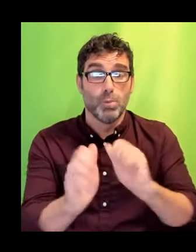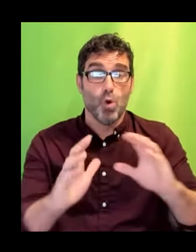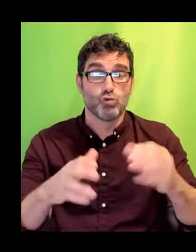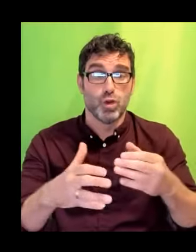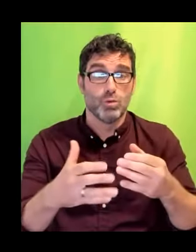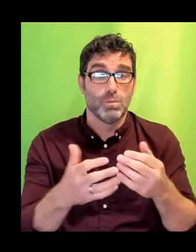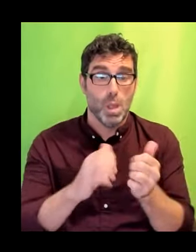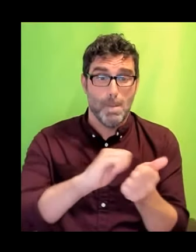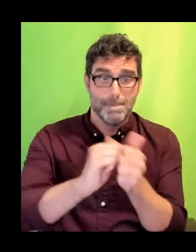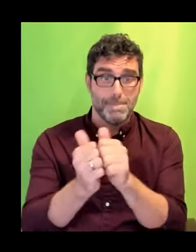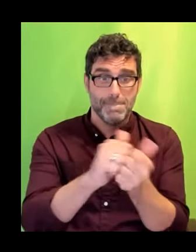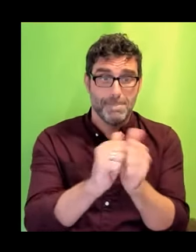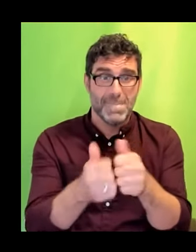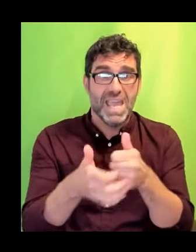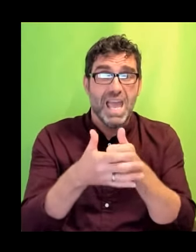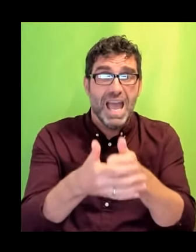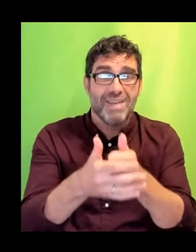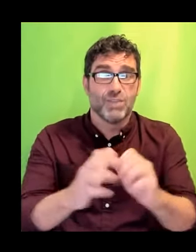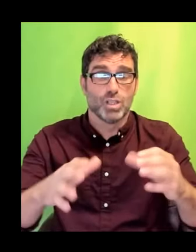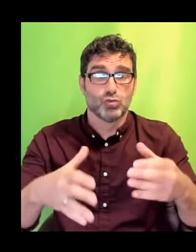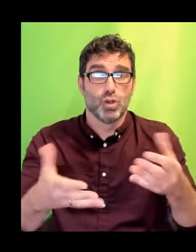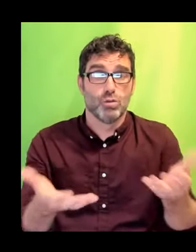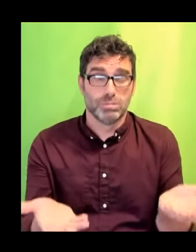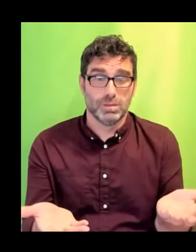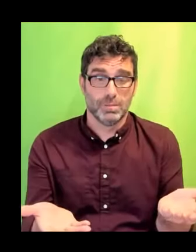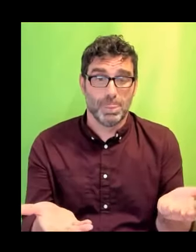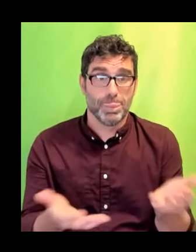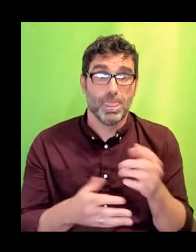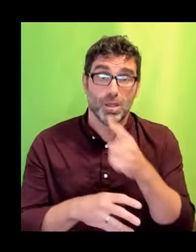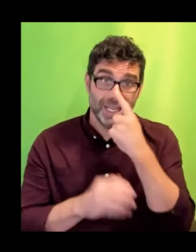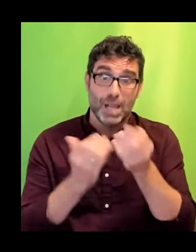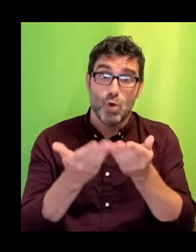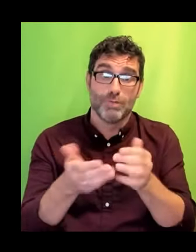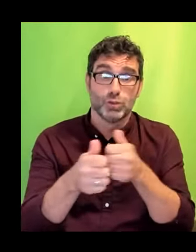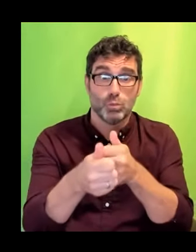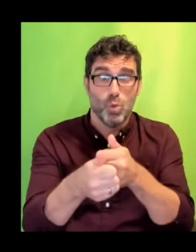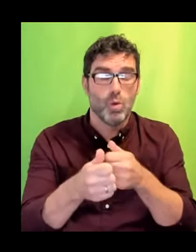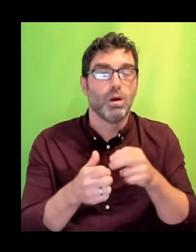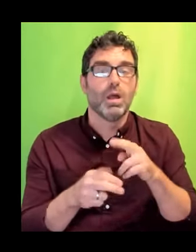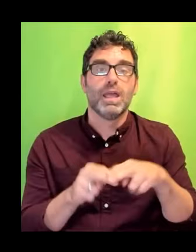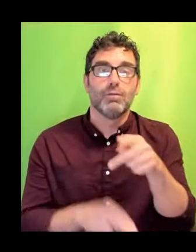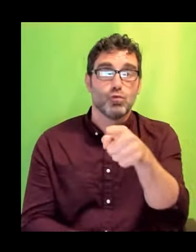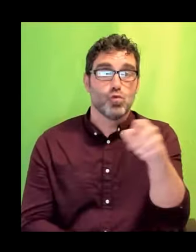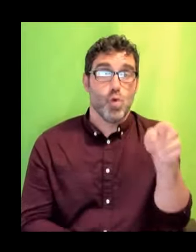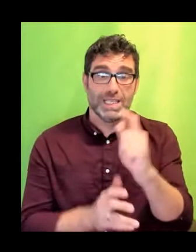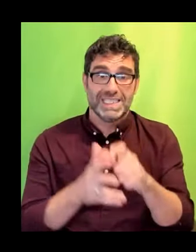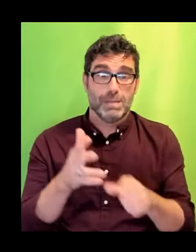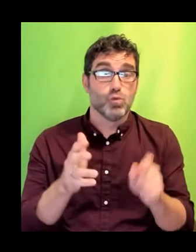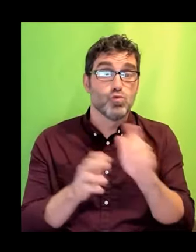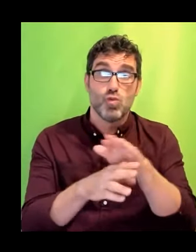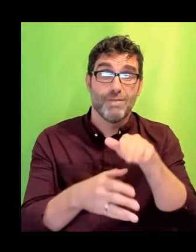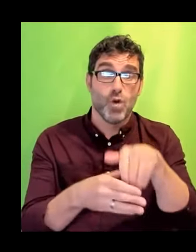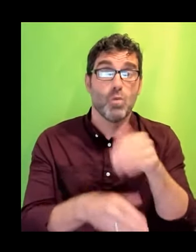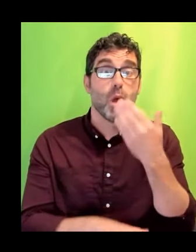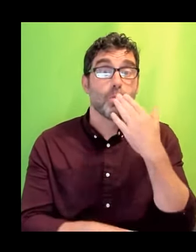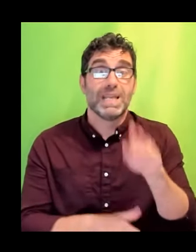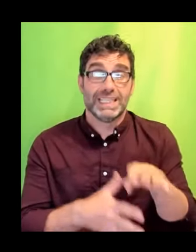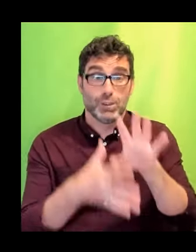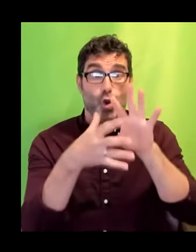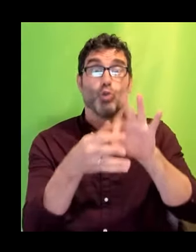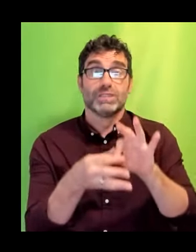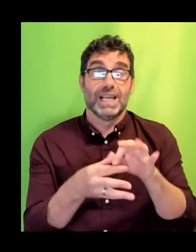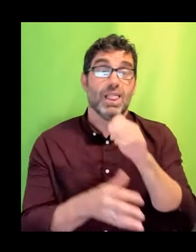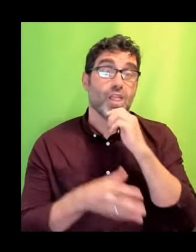solutions for all. If you are disabled and aren't part of either of those things, reach out and you'll be included. And if you